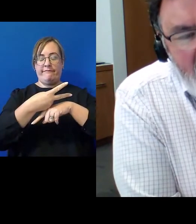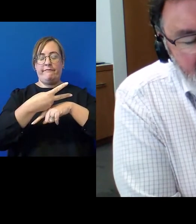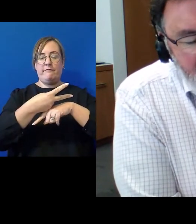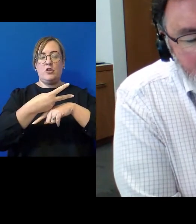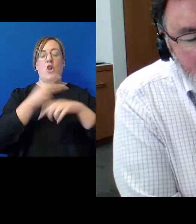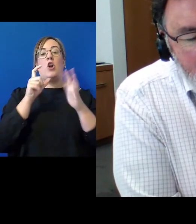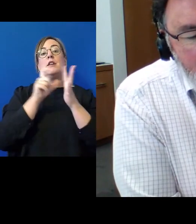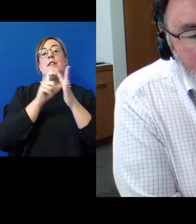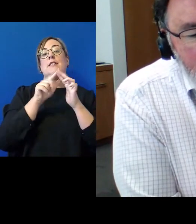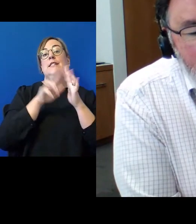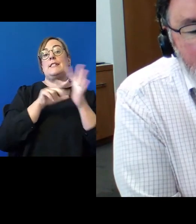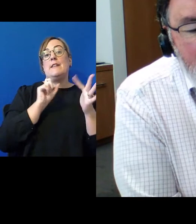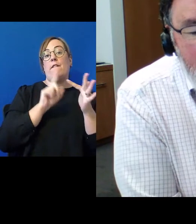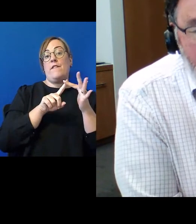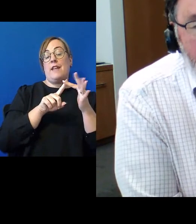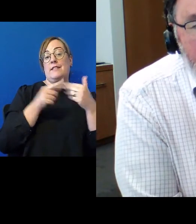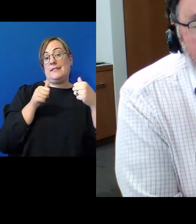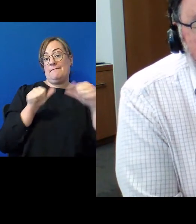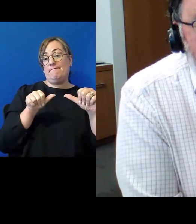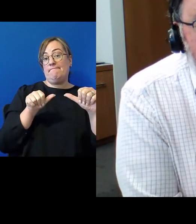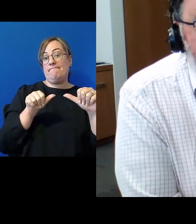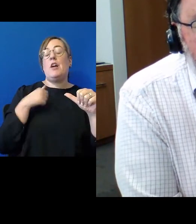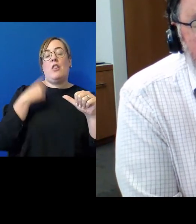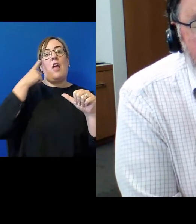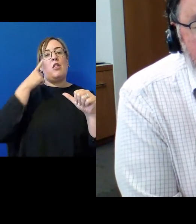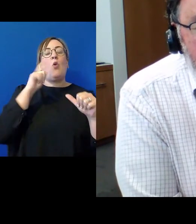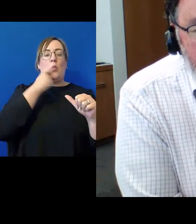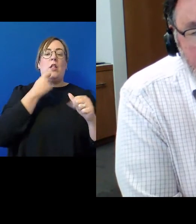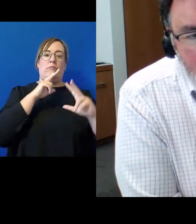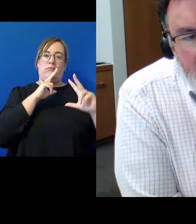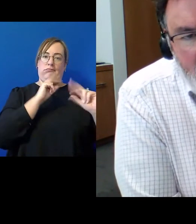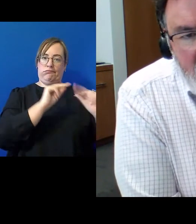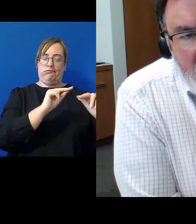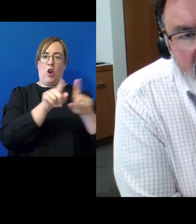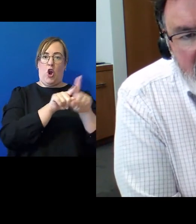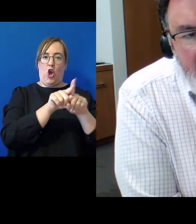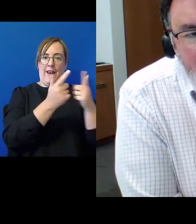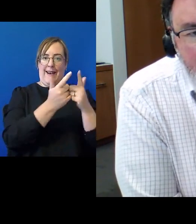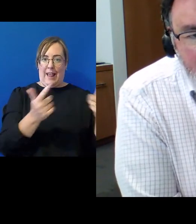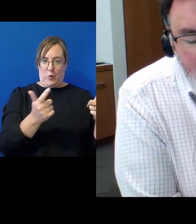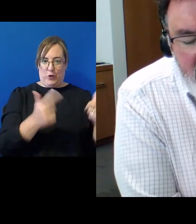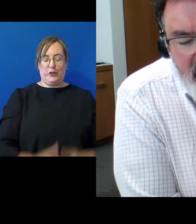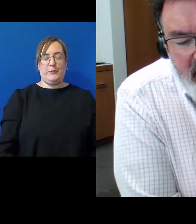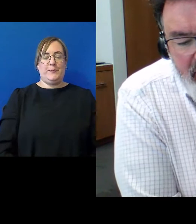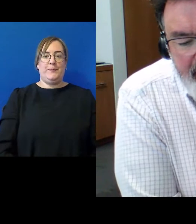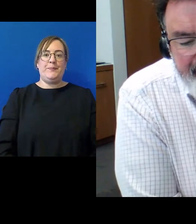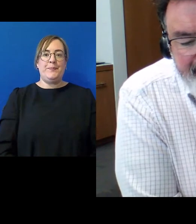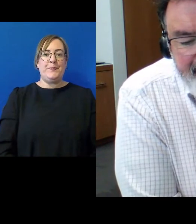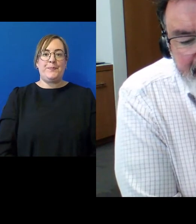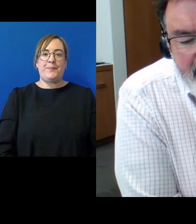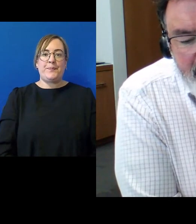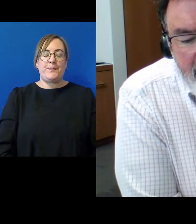bar decided that they would run some programs to learn how to say what they needed to say in Māori as well as in English